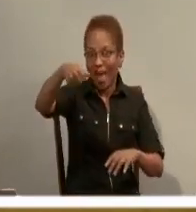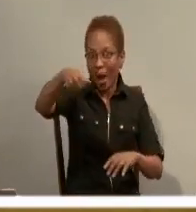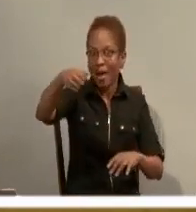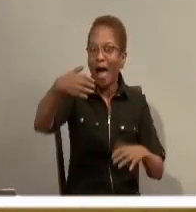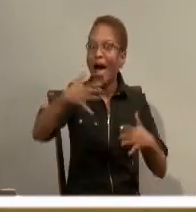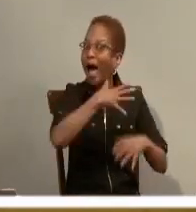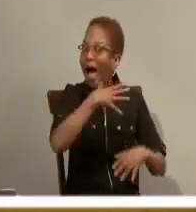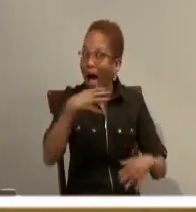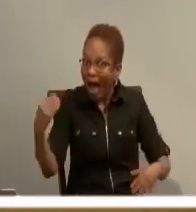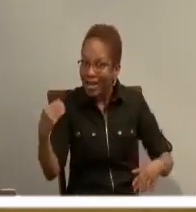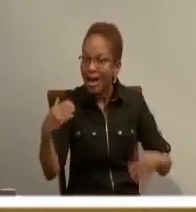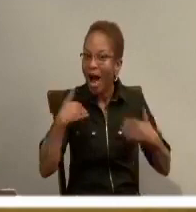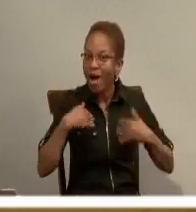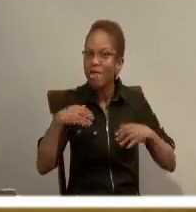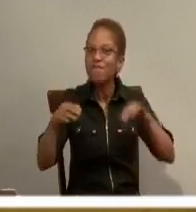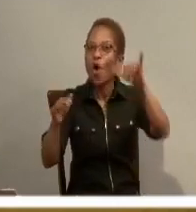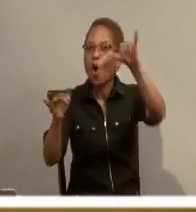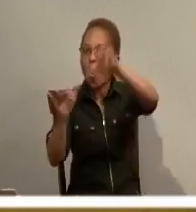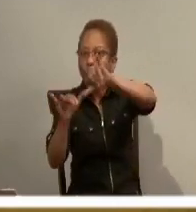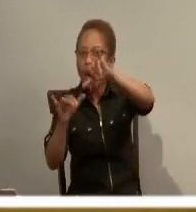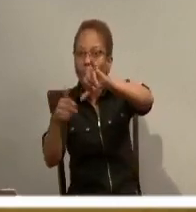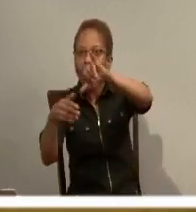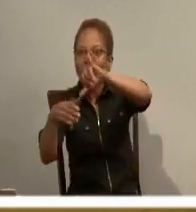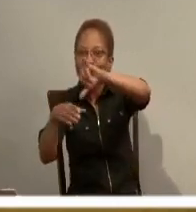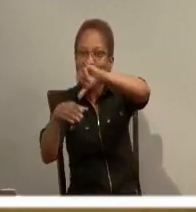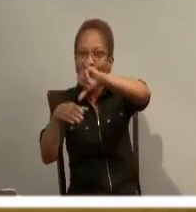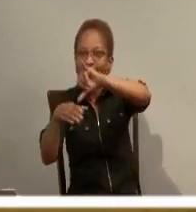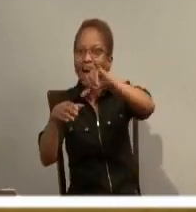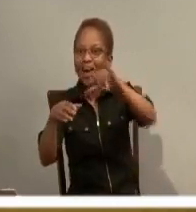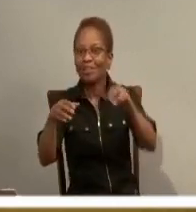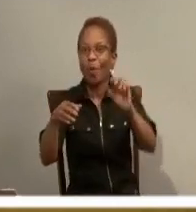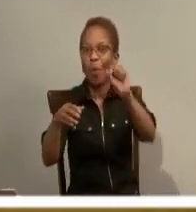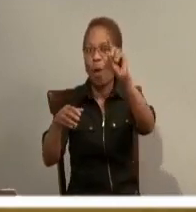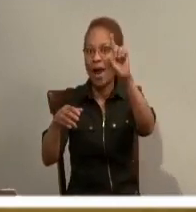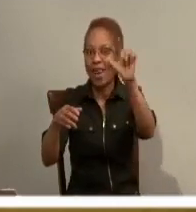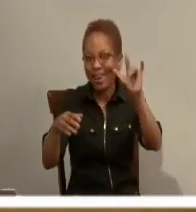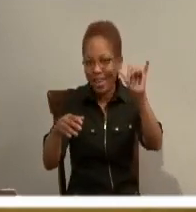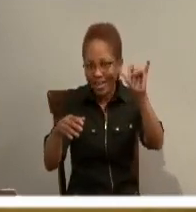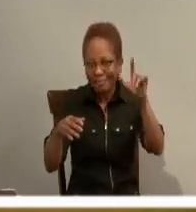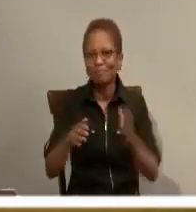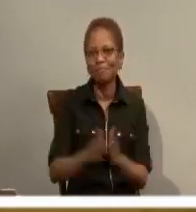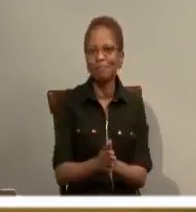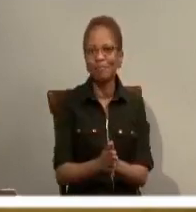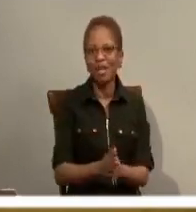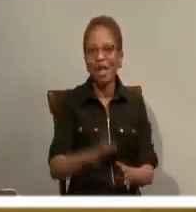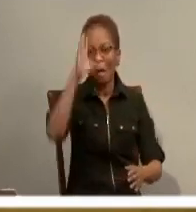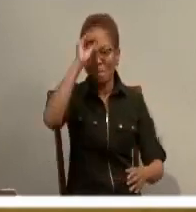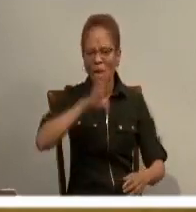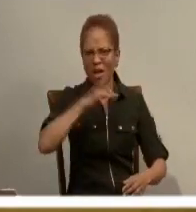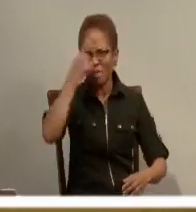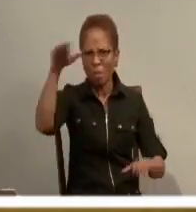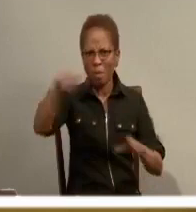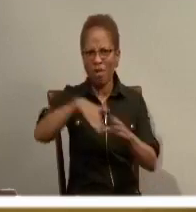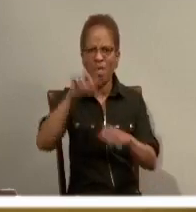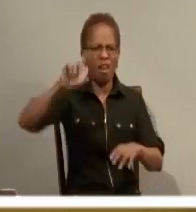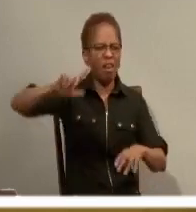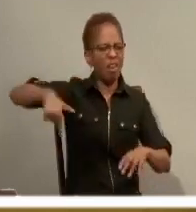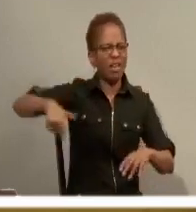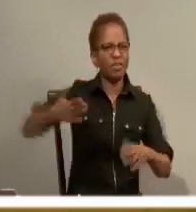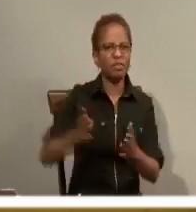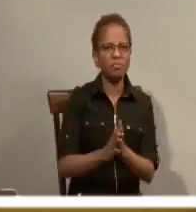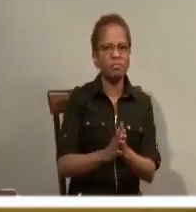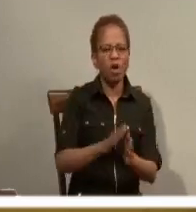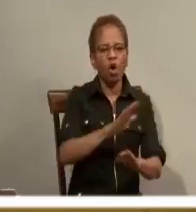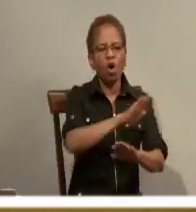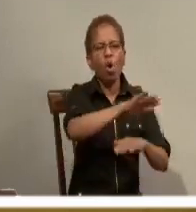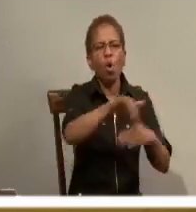oil as well as their lamps. The bridegroom was late and they all grew